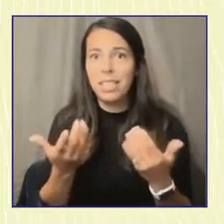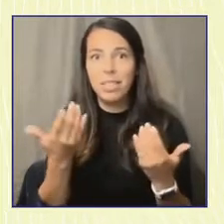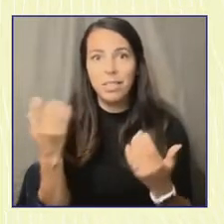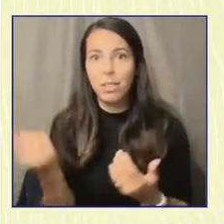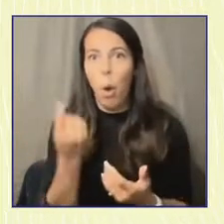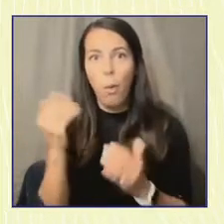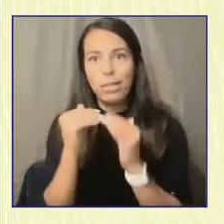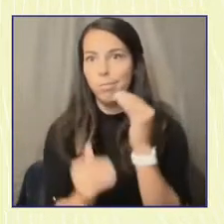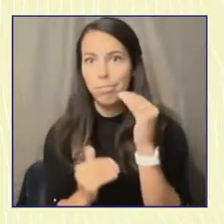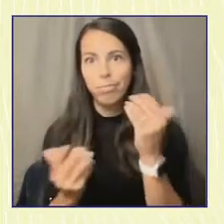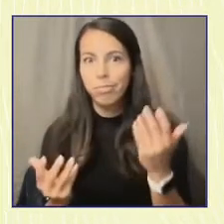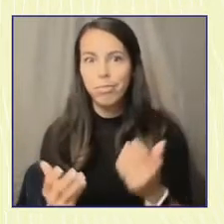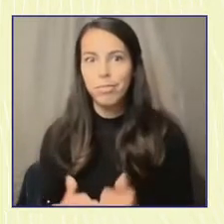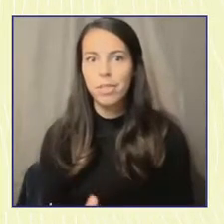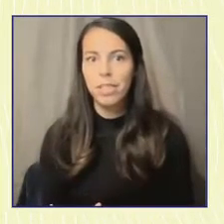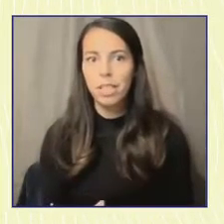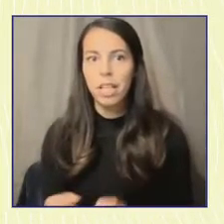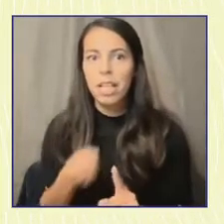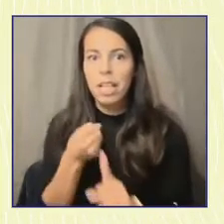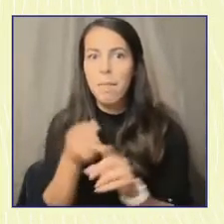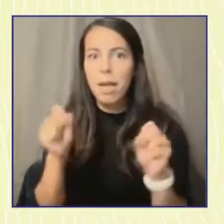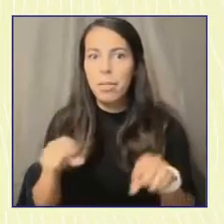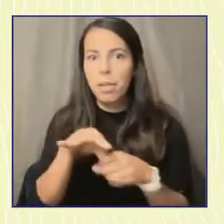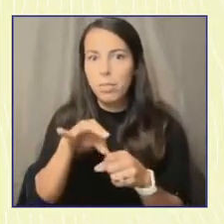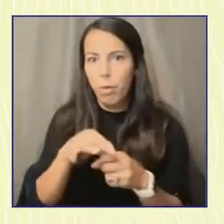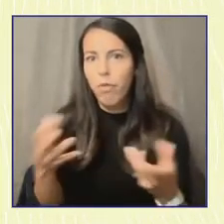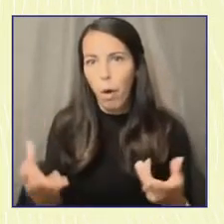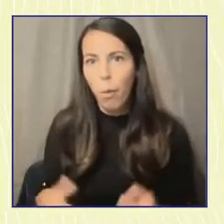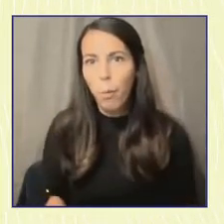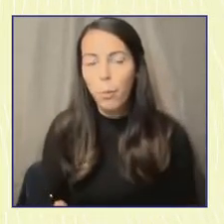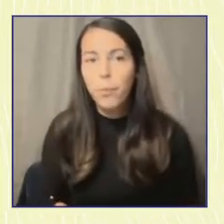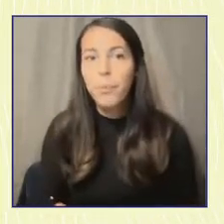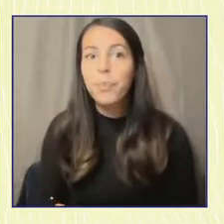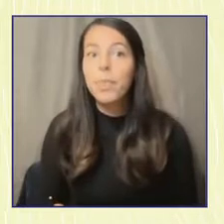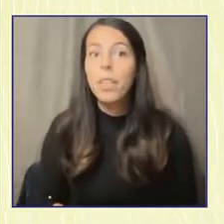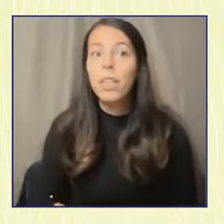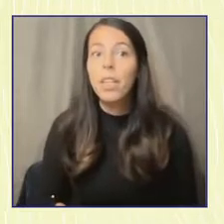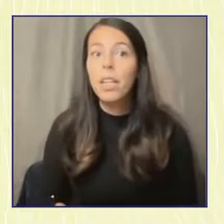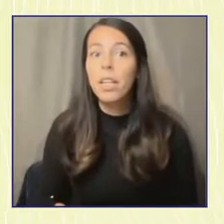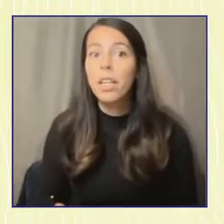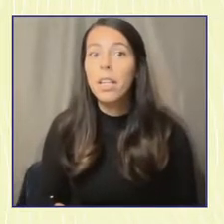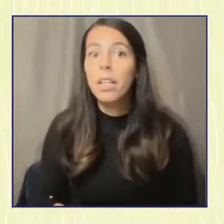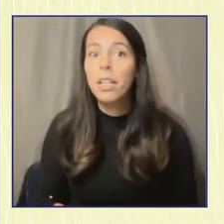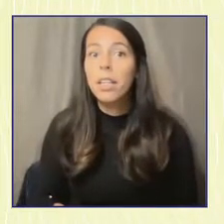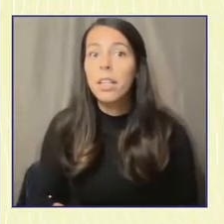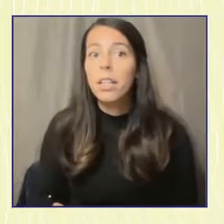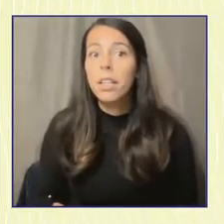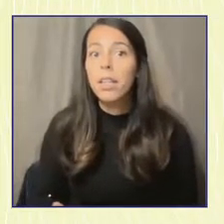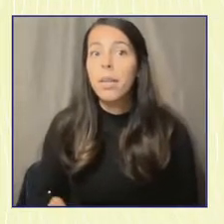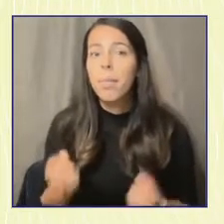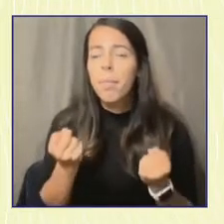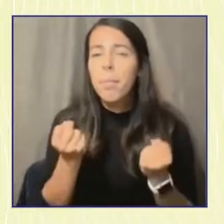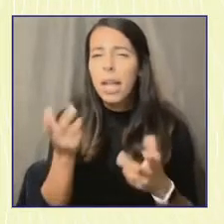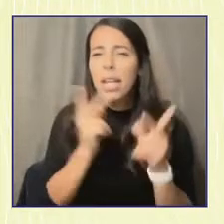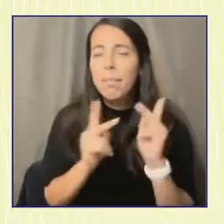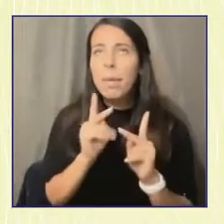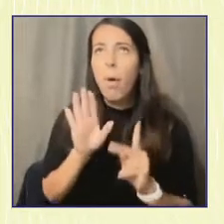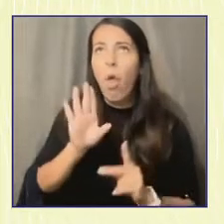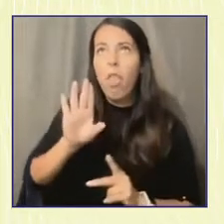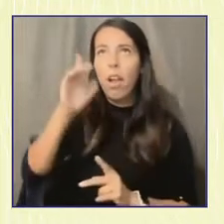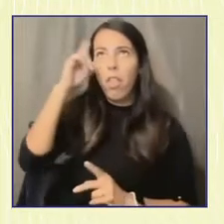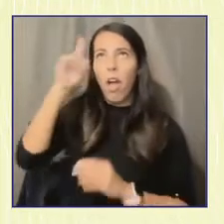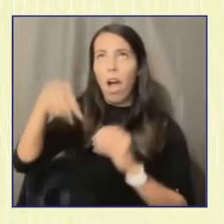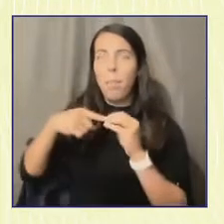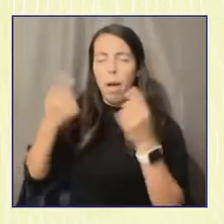And so on the next slide, we'll see that what many people may think is going on here is an issue of so-called